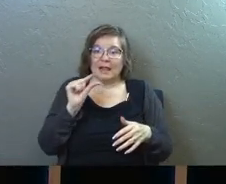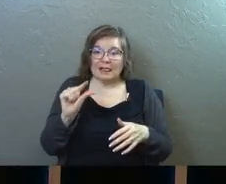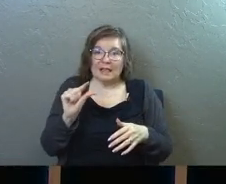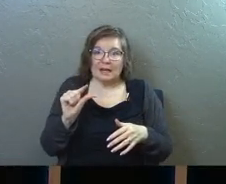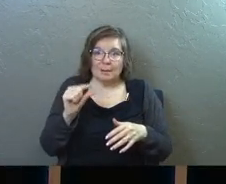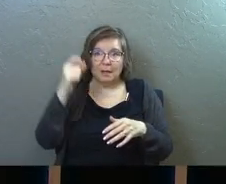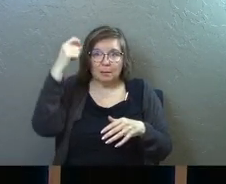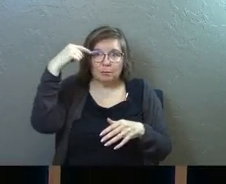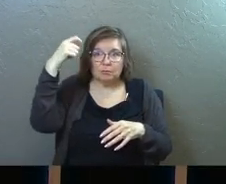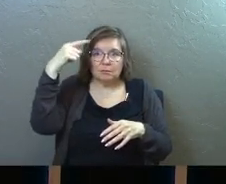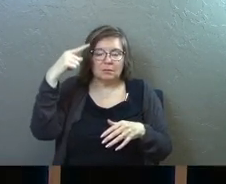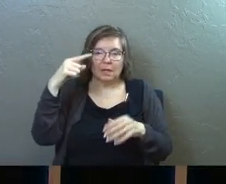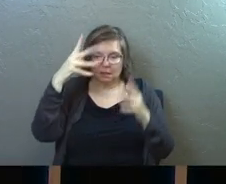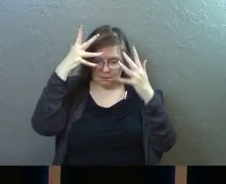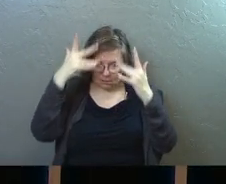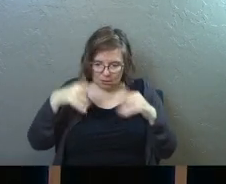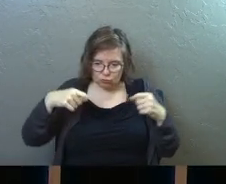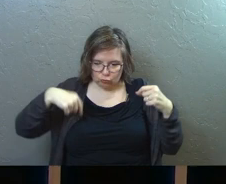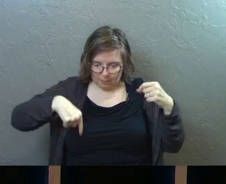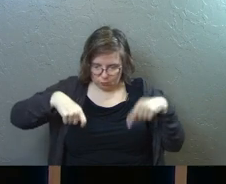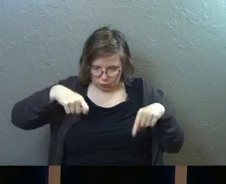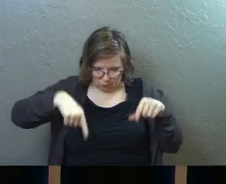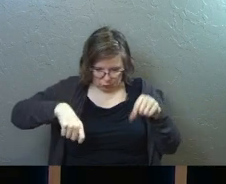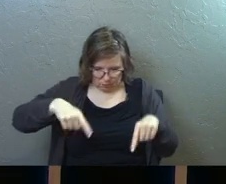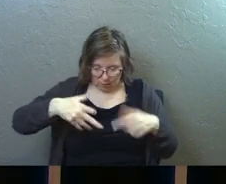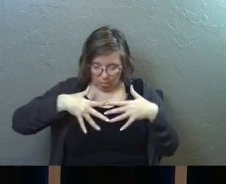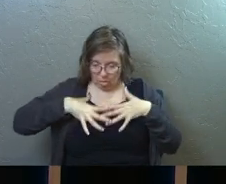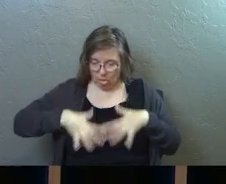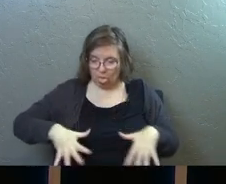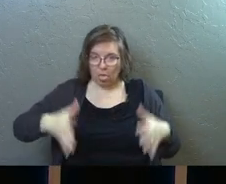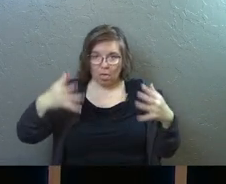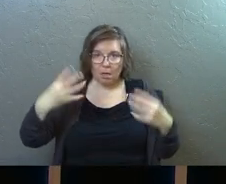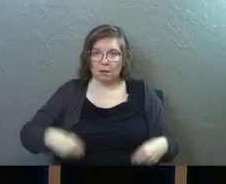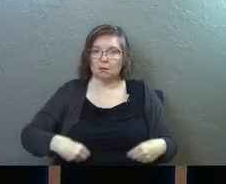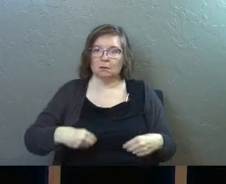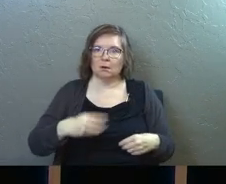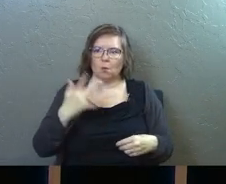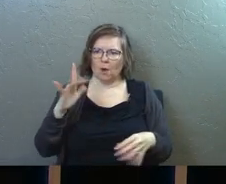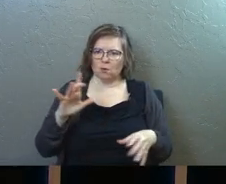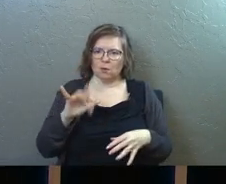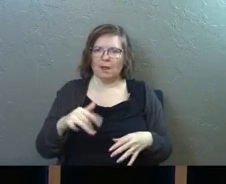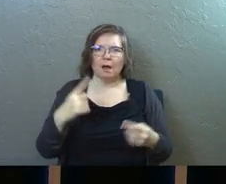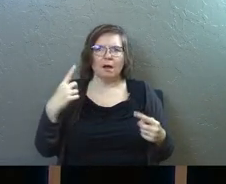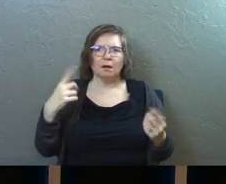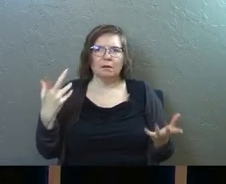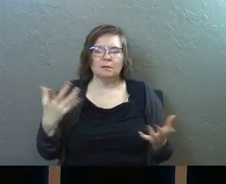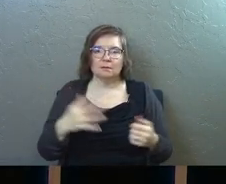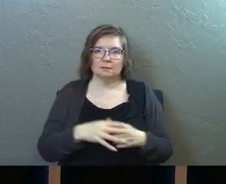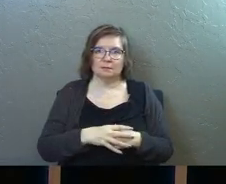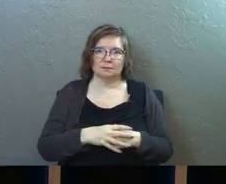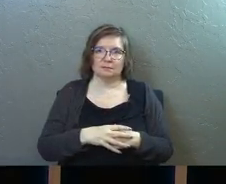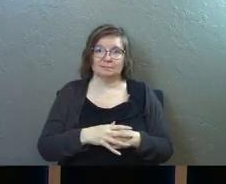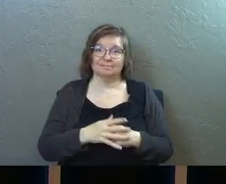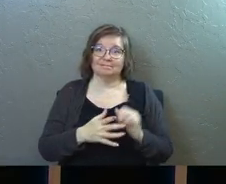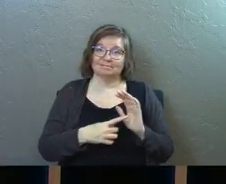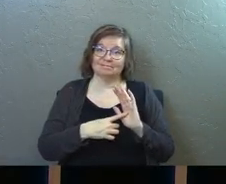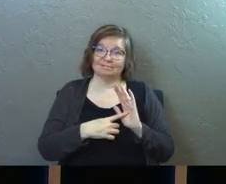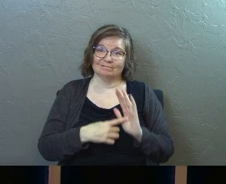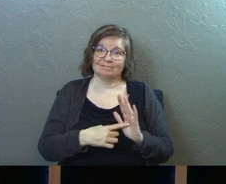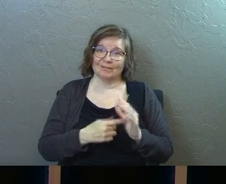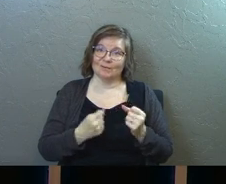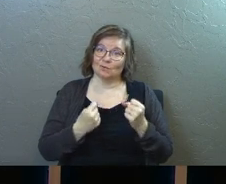put a little bit on his forehead it's like dripping off his beard and his robe and everything it's like why would you do that because